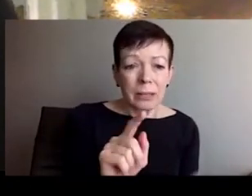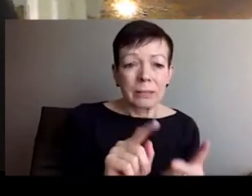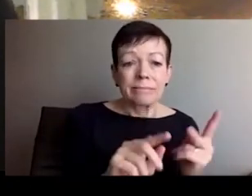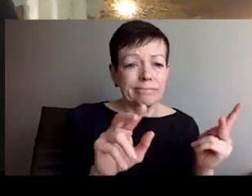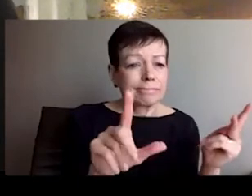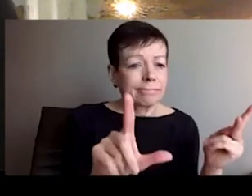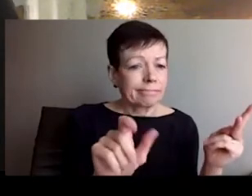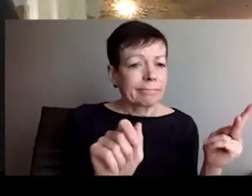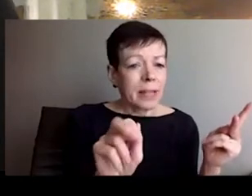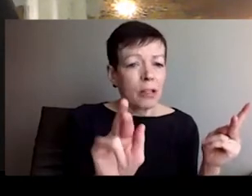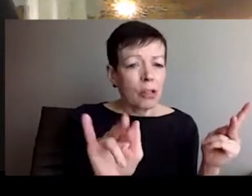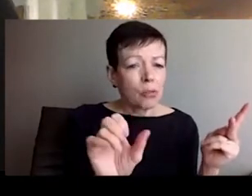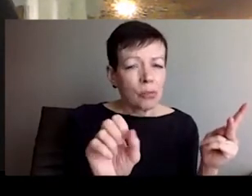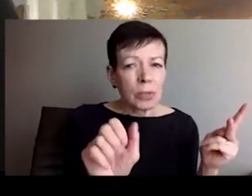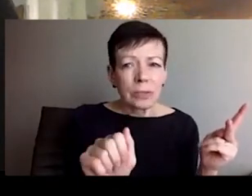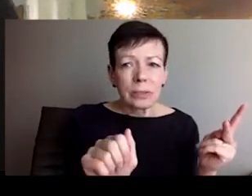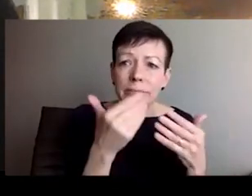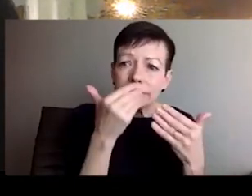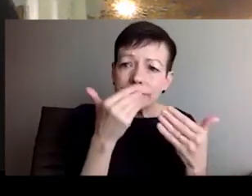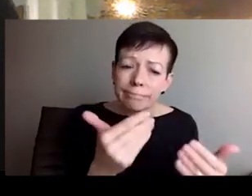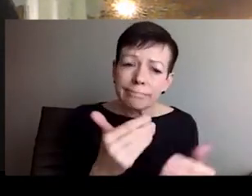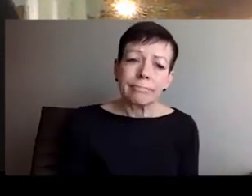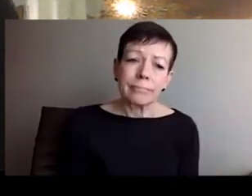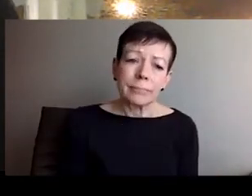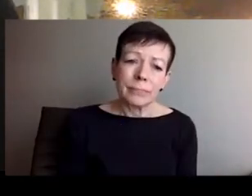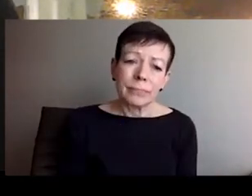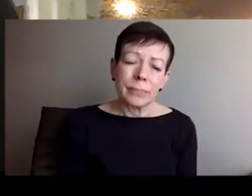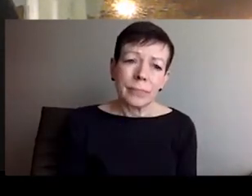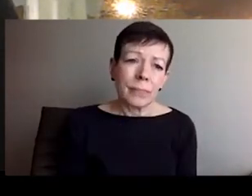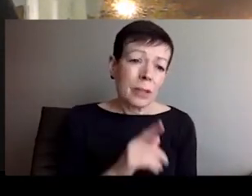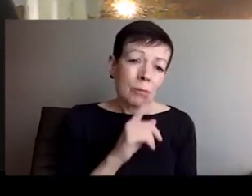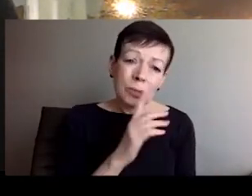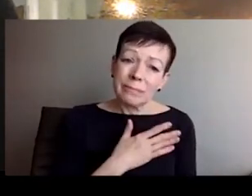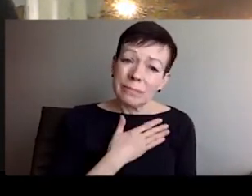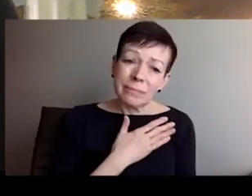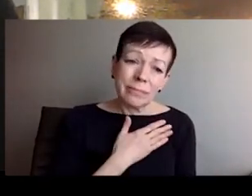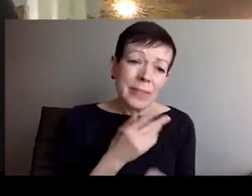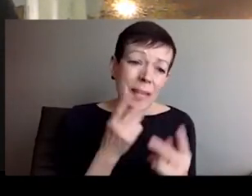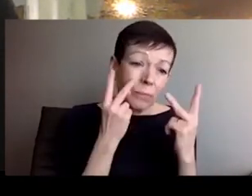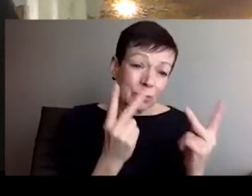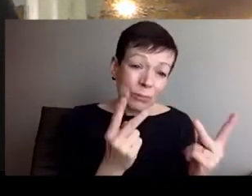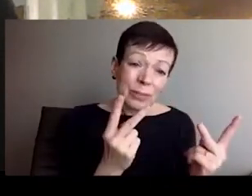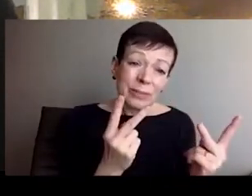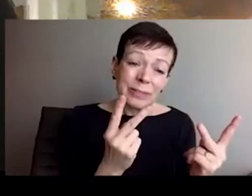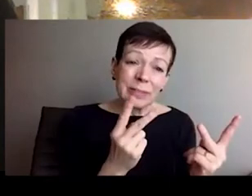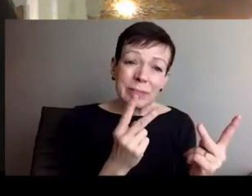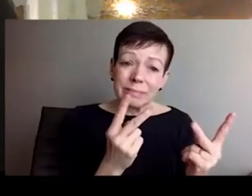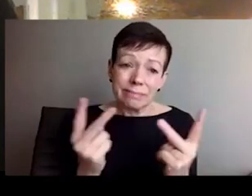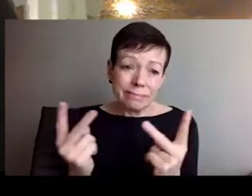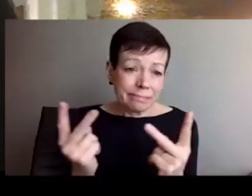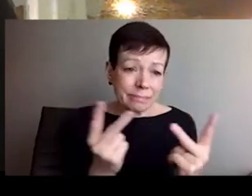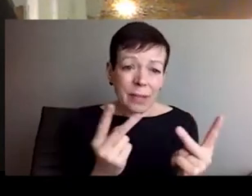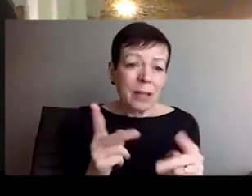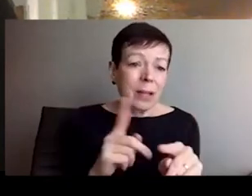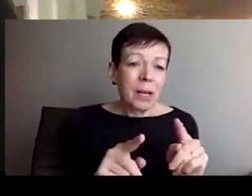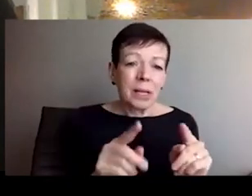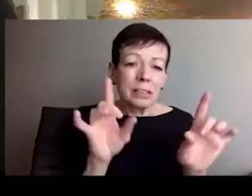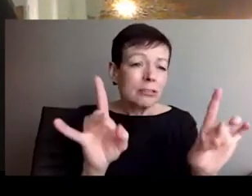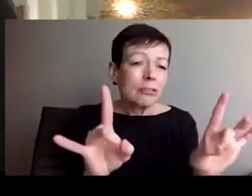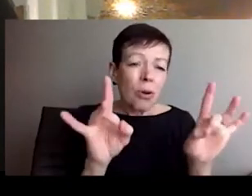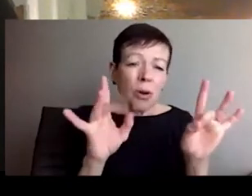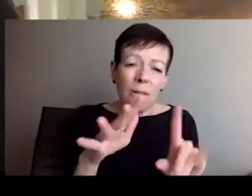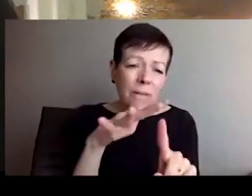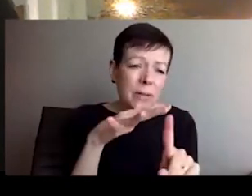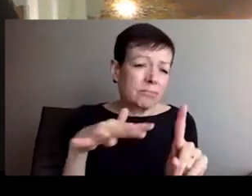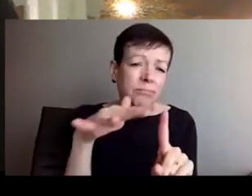question is when it's going to be happened. Because as long as we're waiting for that, we don't